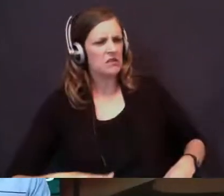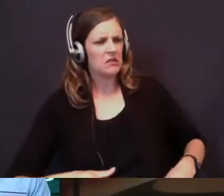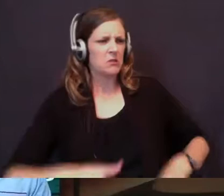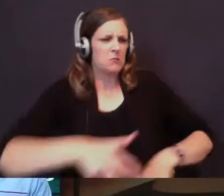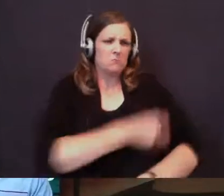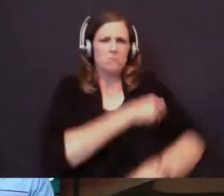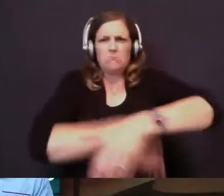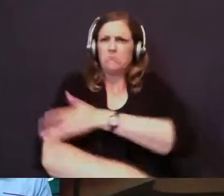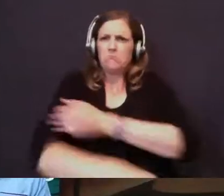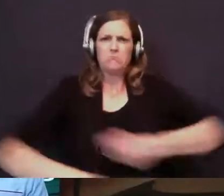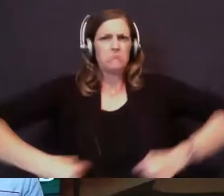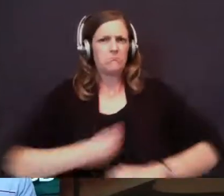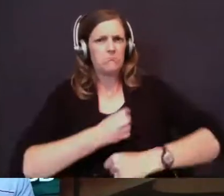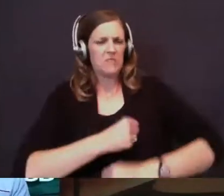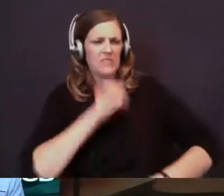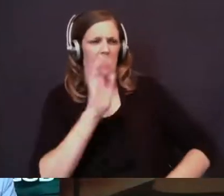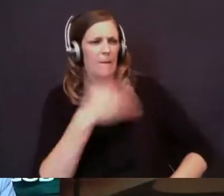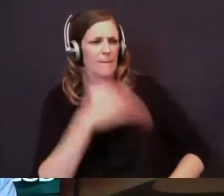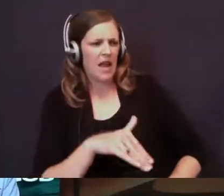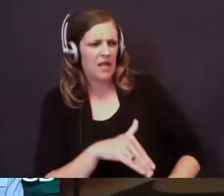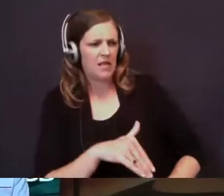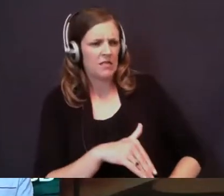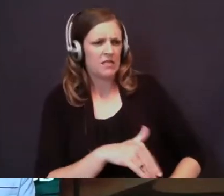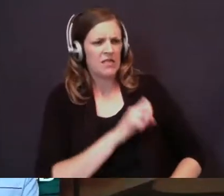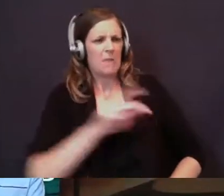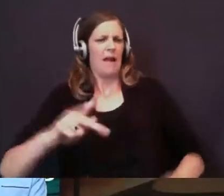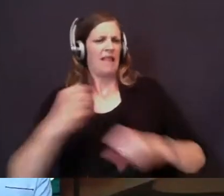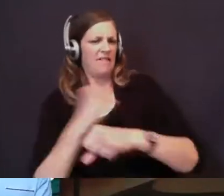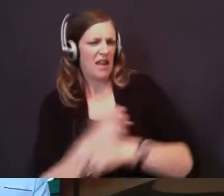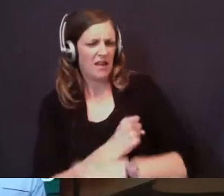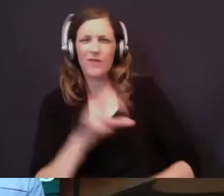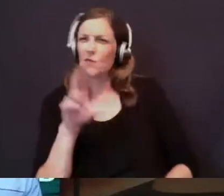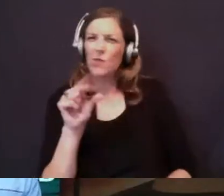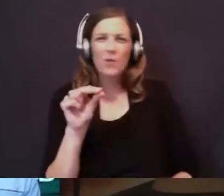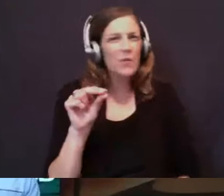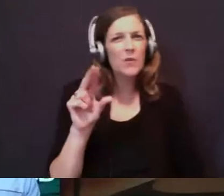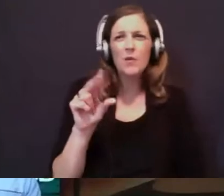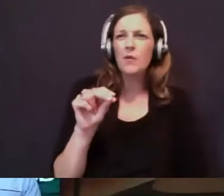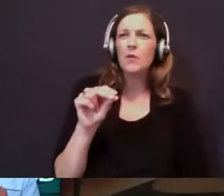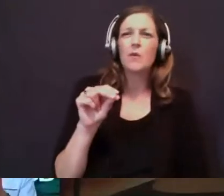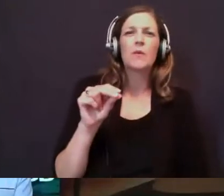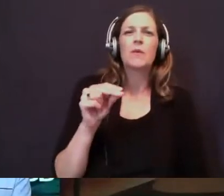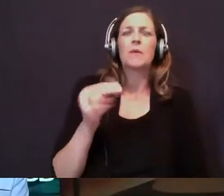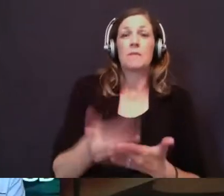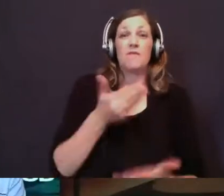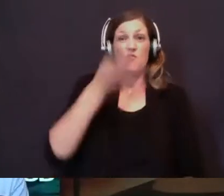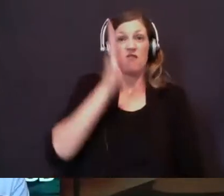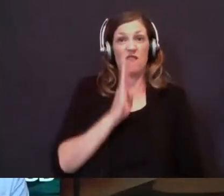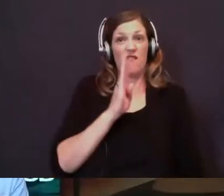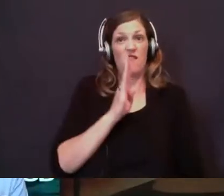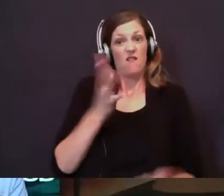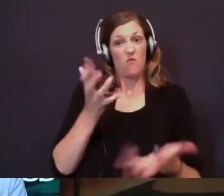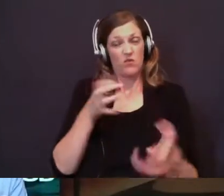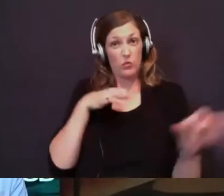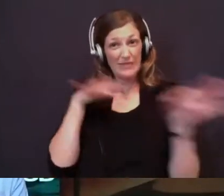bootstraps. It's not that bad. Get back in the fight. No, no, no. Before God has something to explain to Elijah,